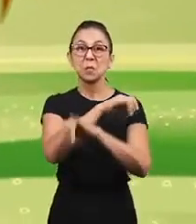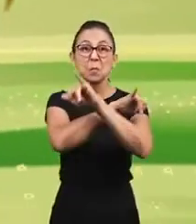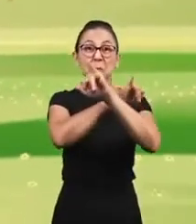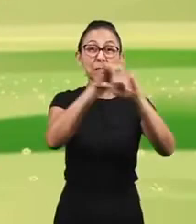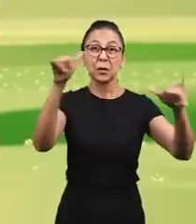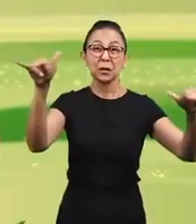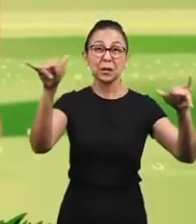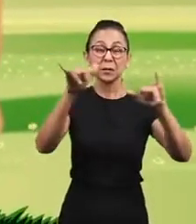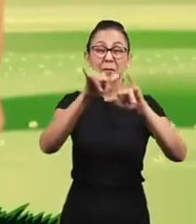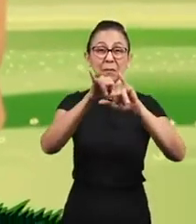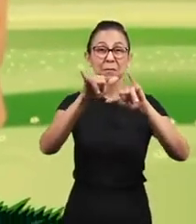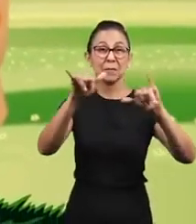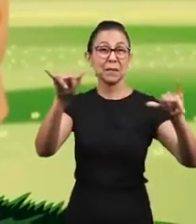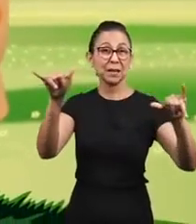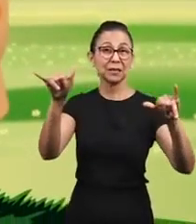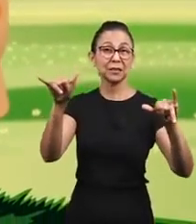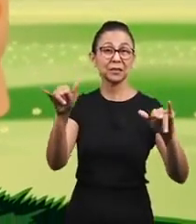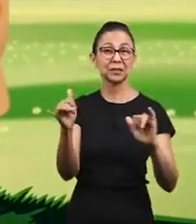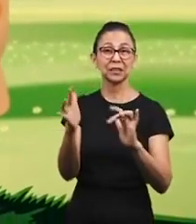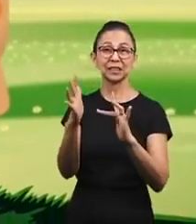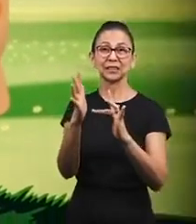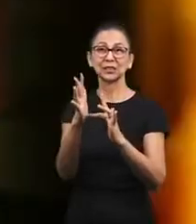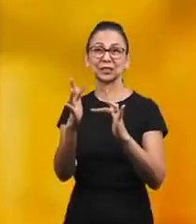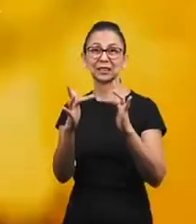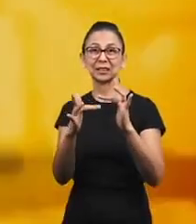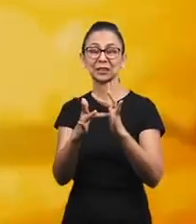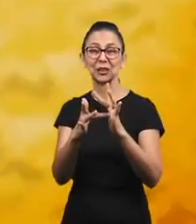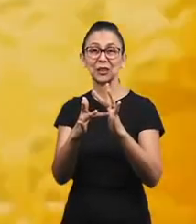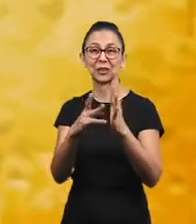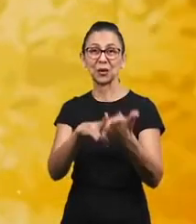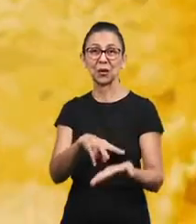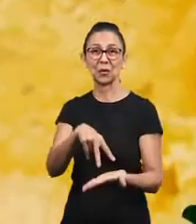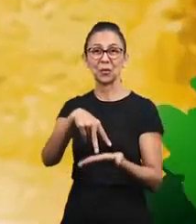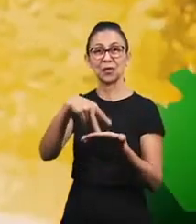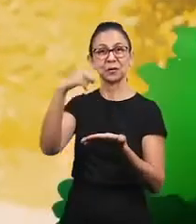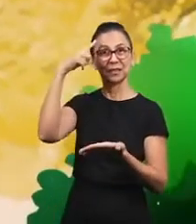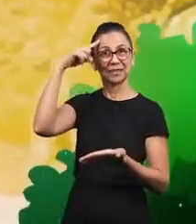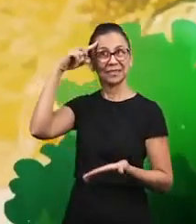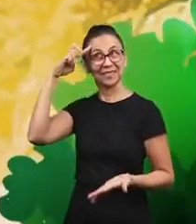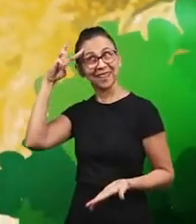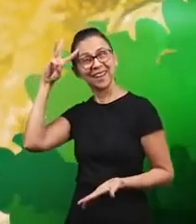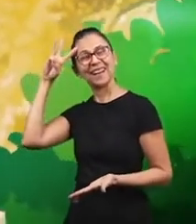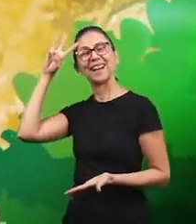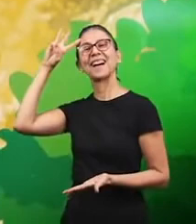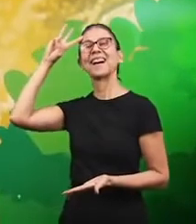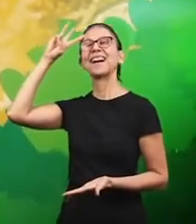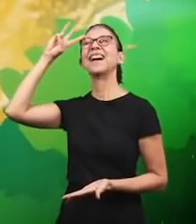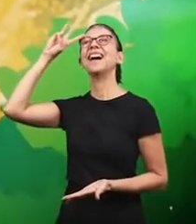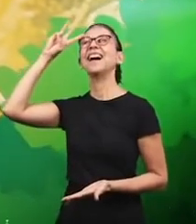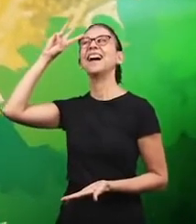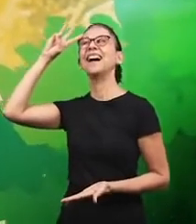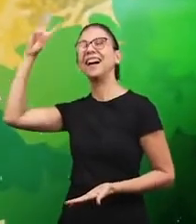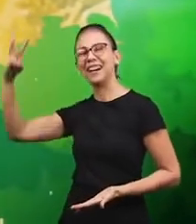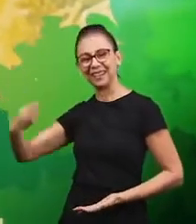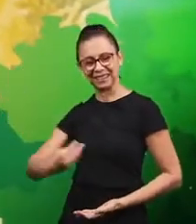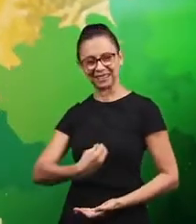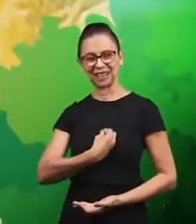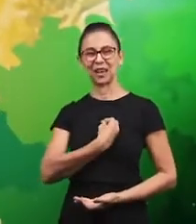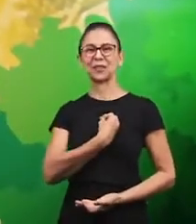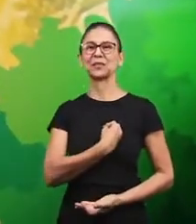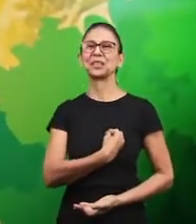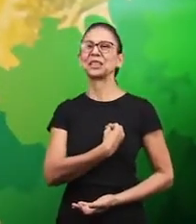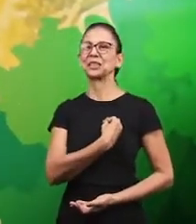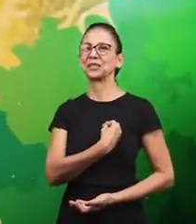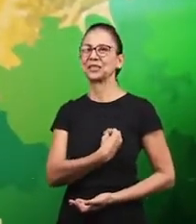and I want to proclaim in a high voice that Jesus resurrected on the third day